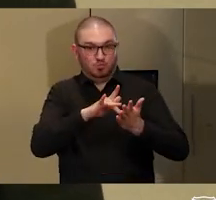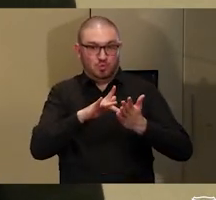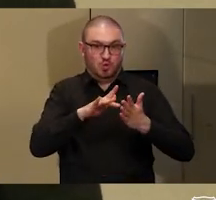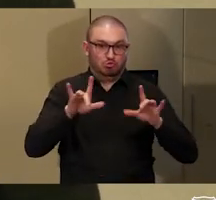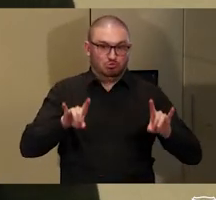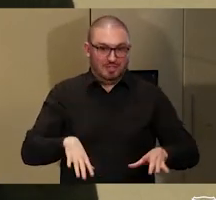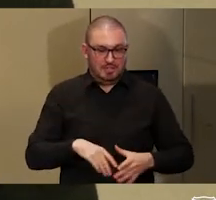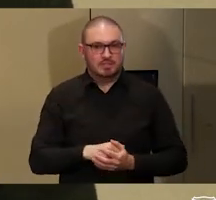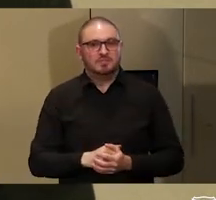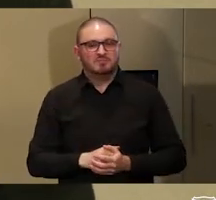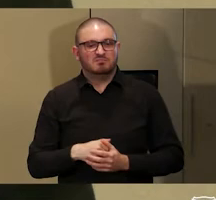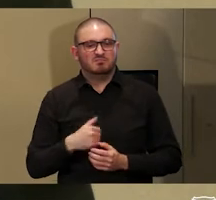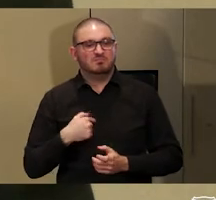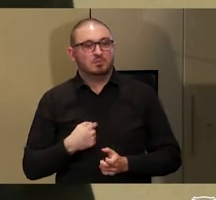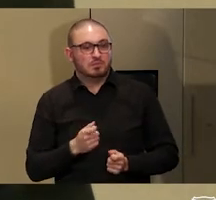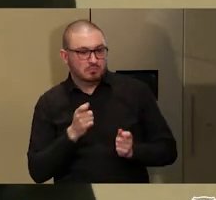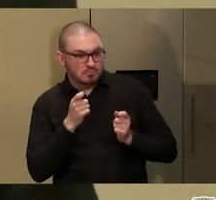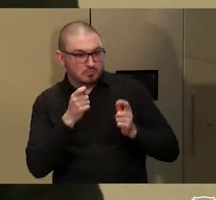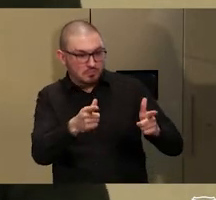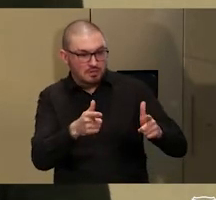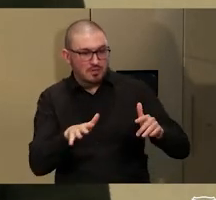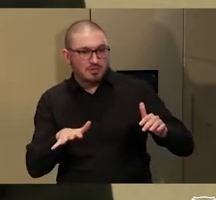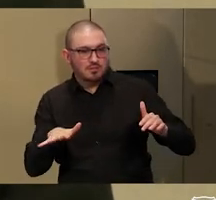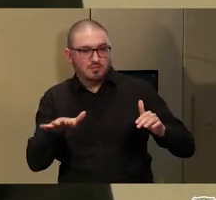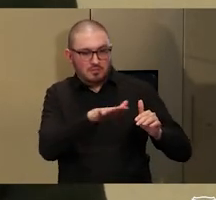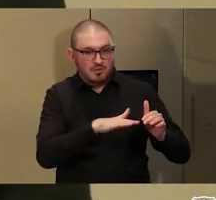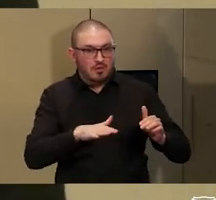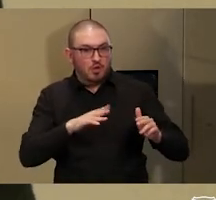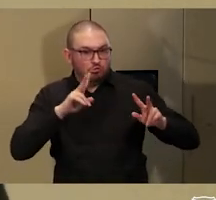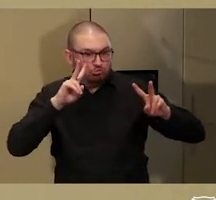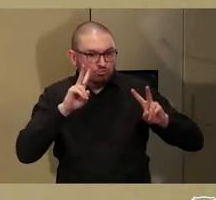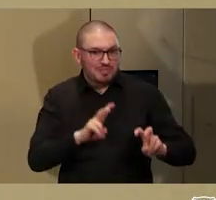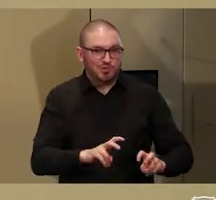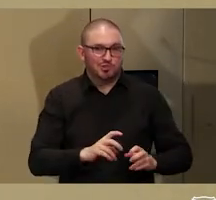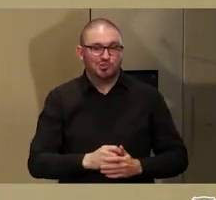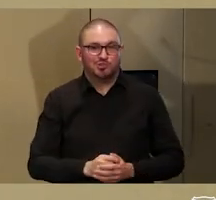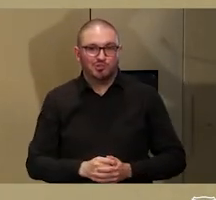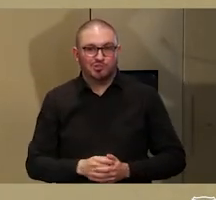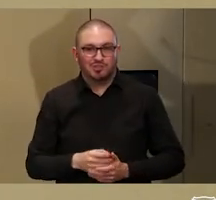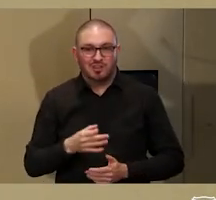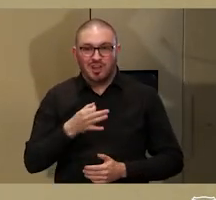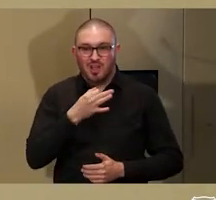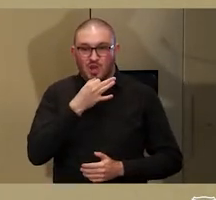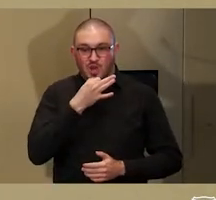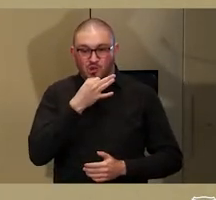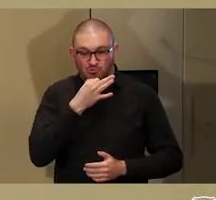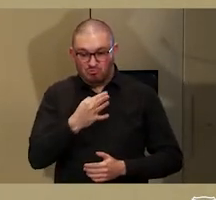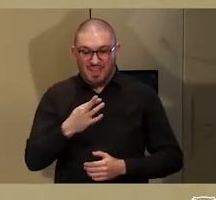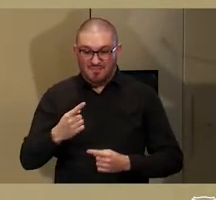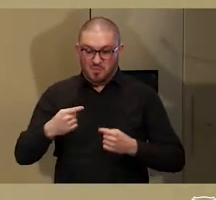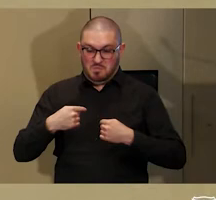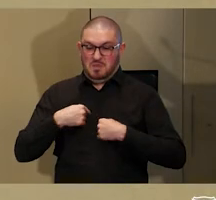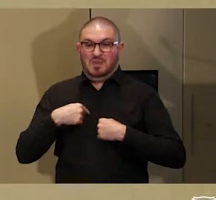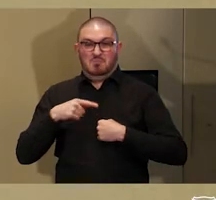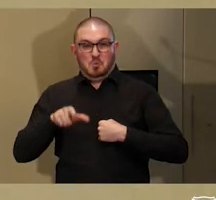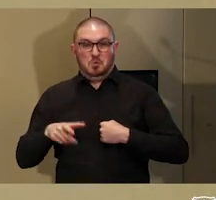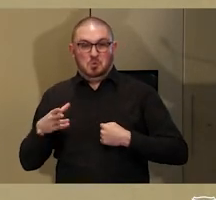conducting field research, a rarity for someone who holds a PVC Indigenous role,